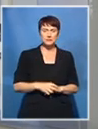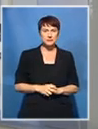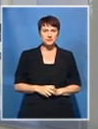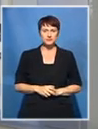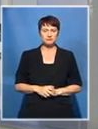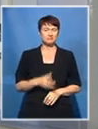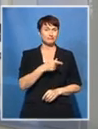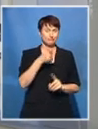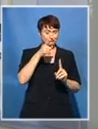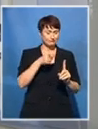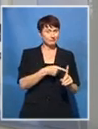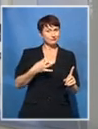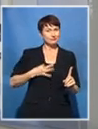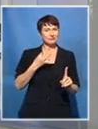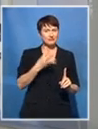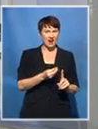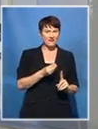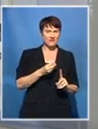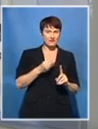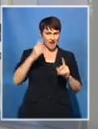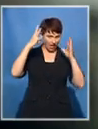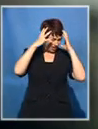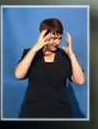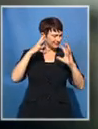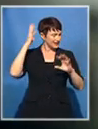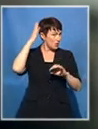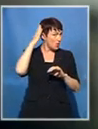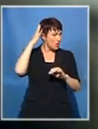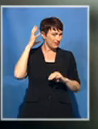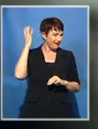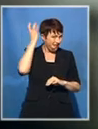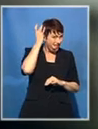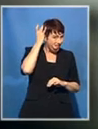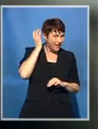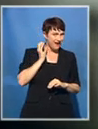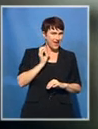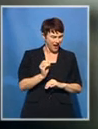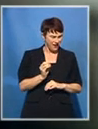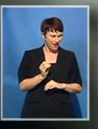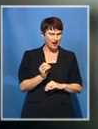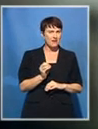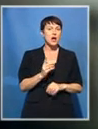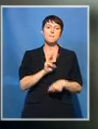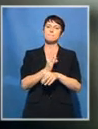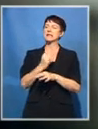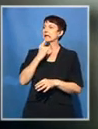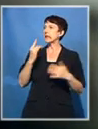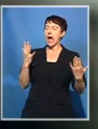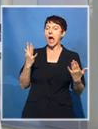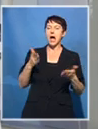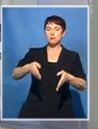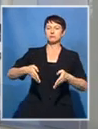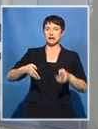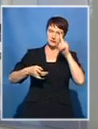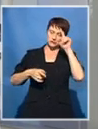also had a huge wound on her scalp, which according to her parents was caused by a knock on the